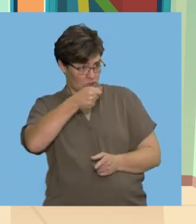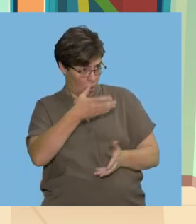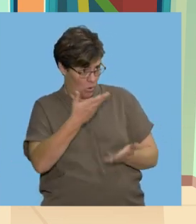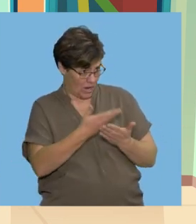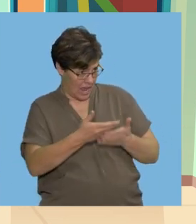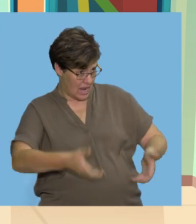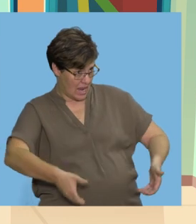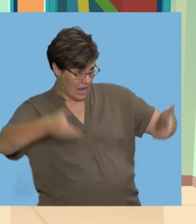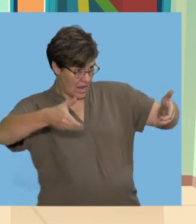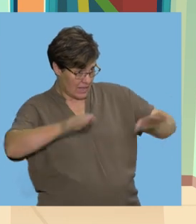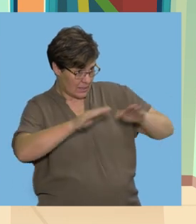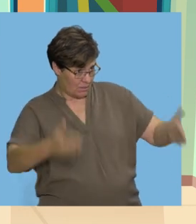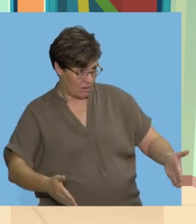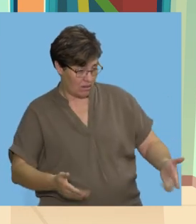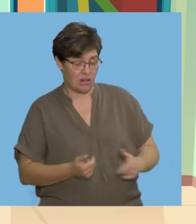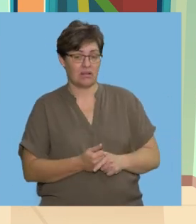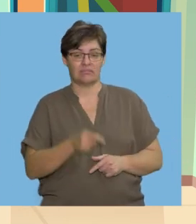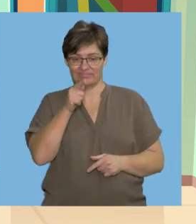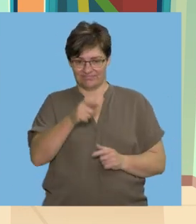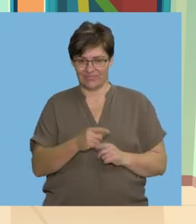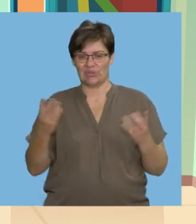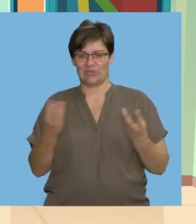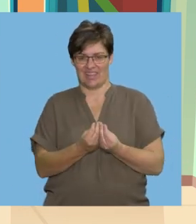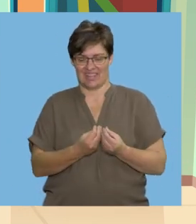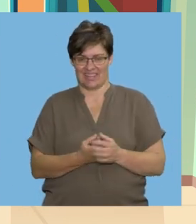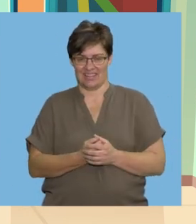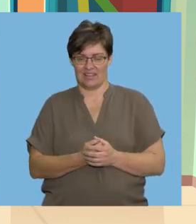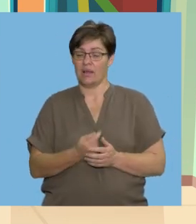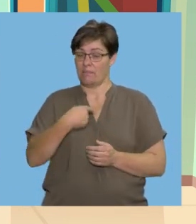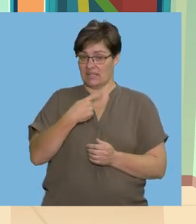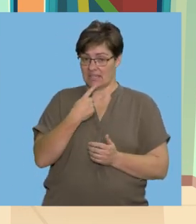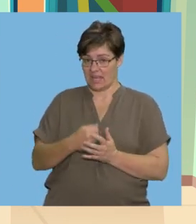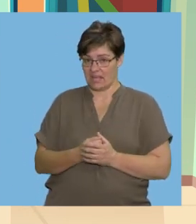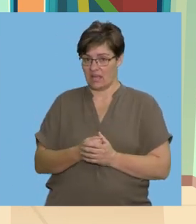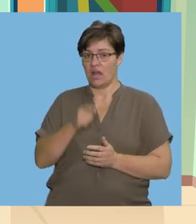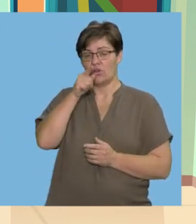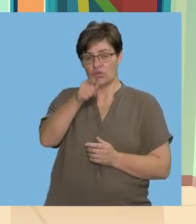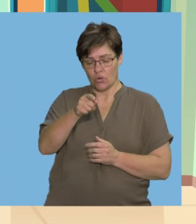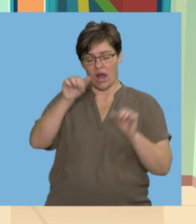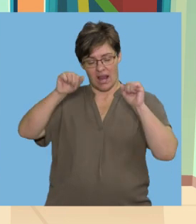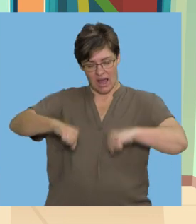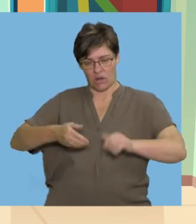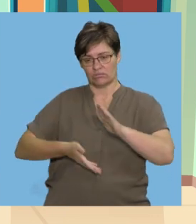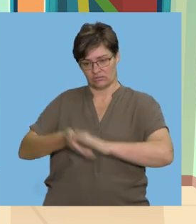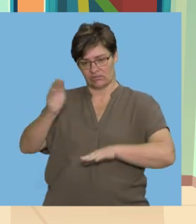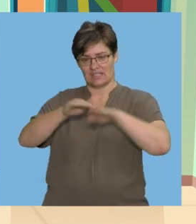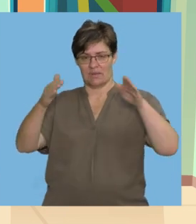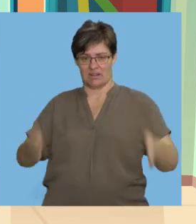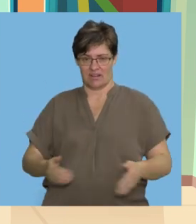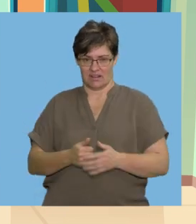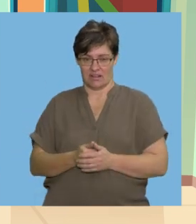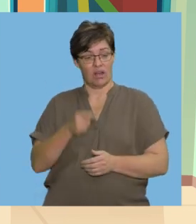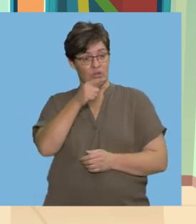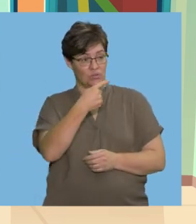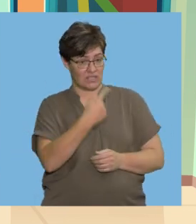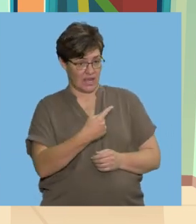ask Can Jabu pick up the table? Let's do one together I say You are allowed to leave